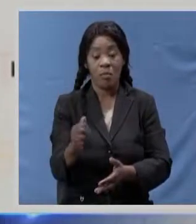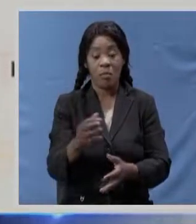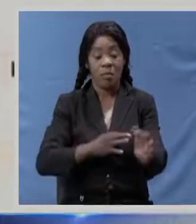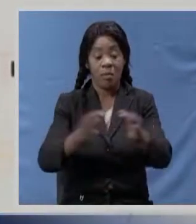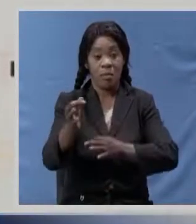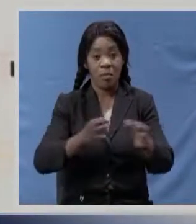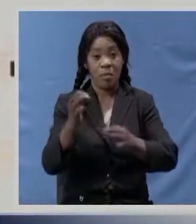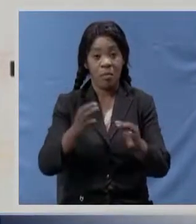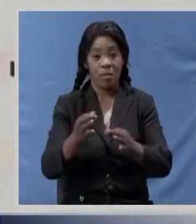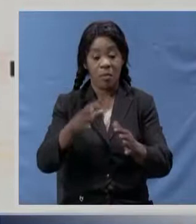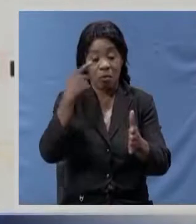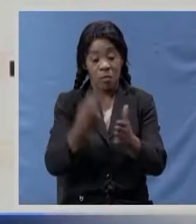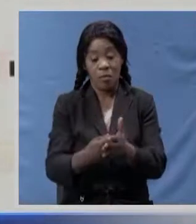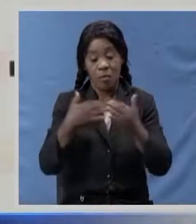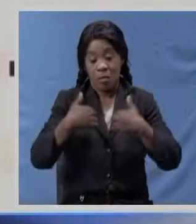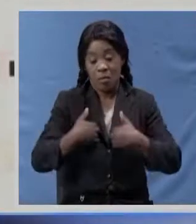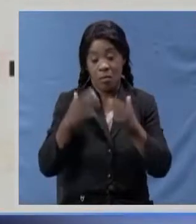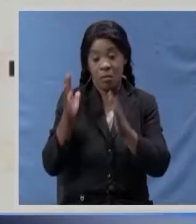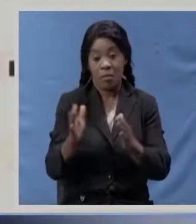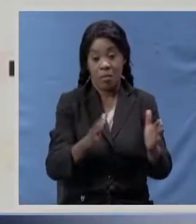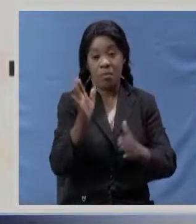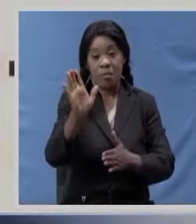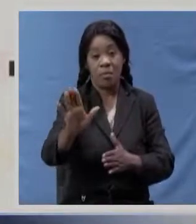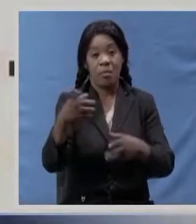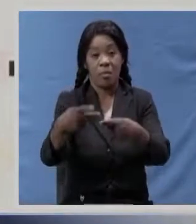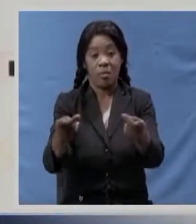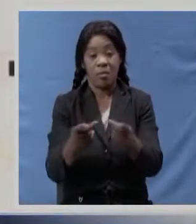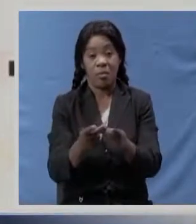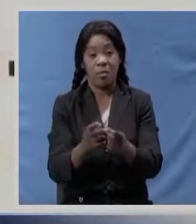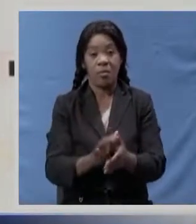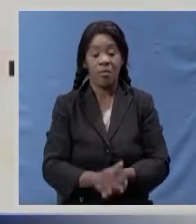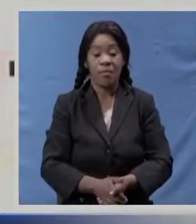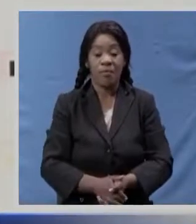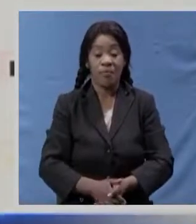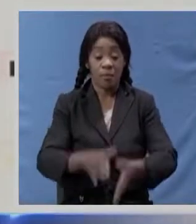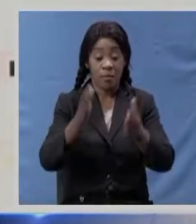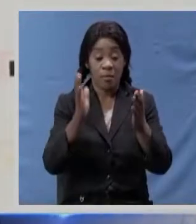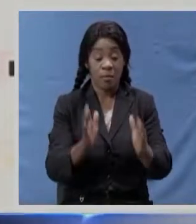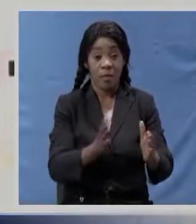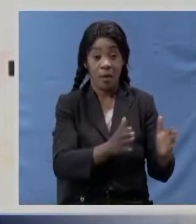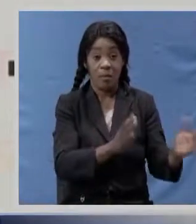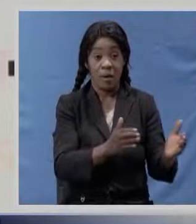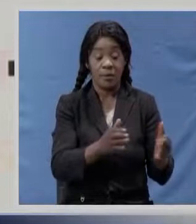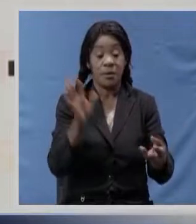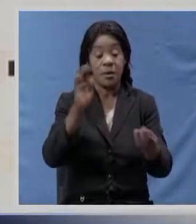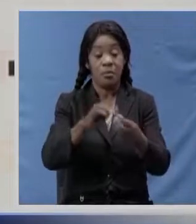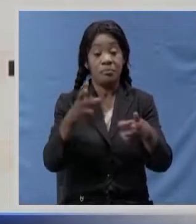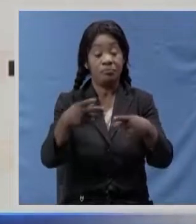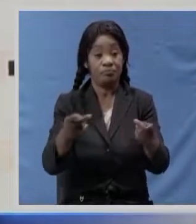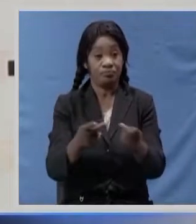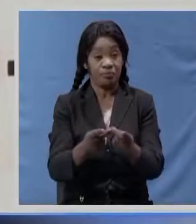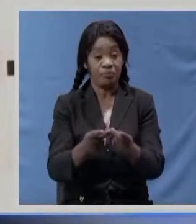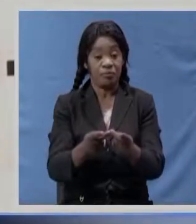combat the pandemic we have put in place measures that have adhered to the control